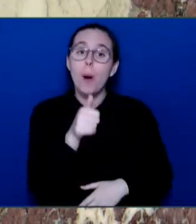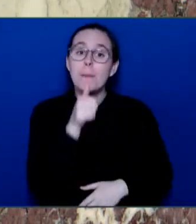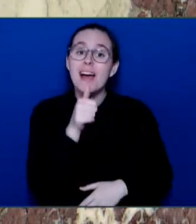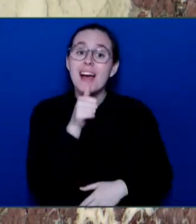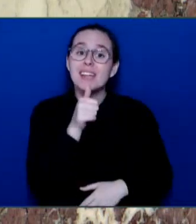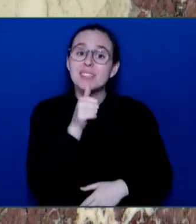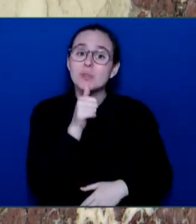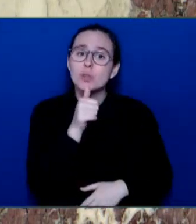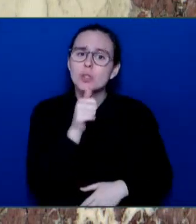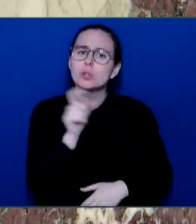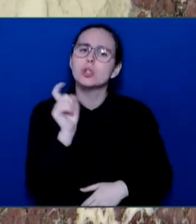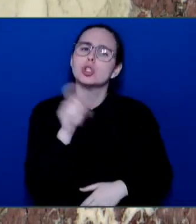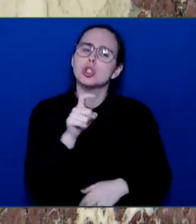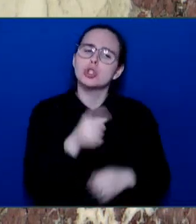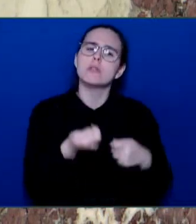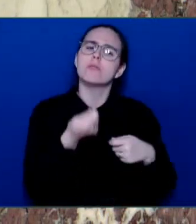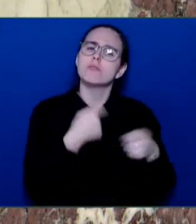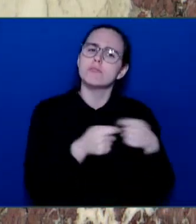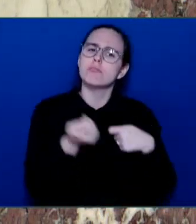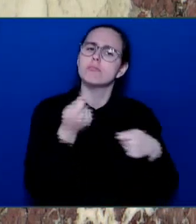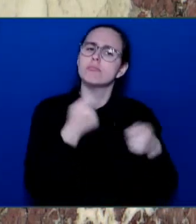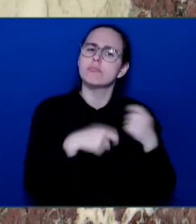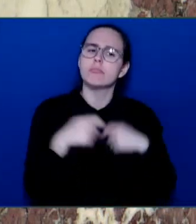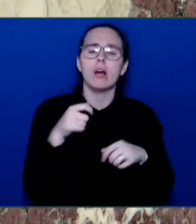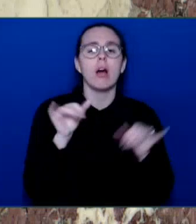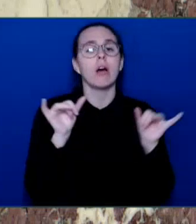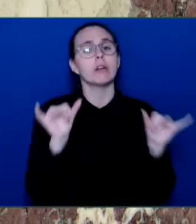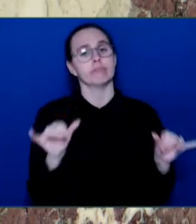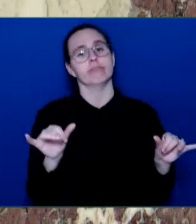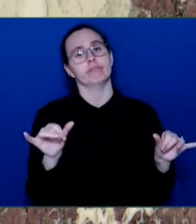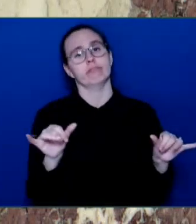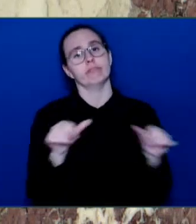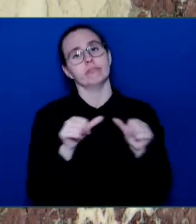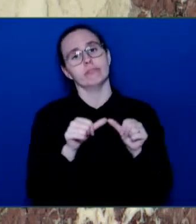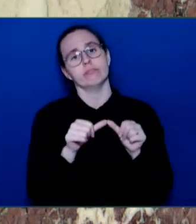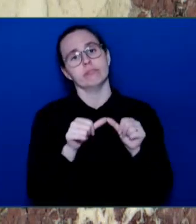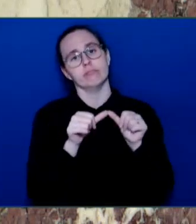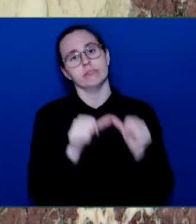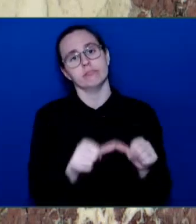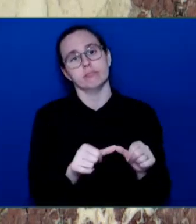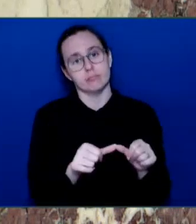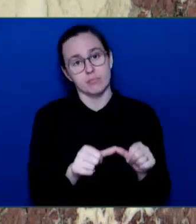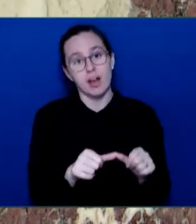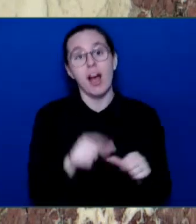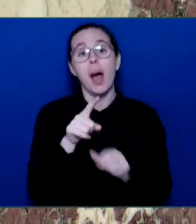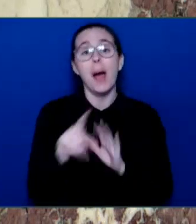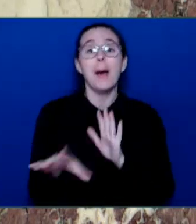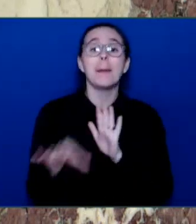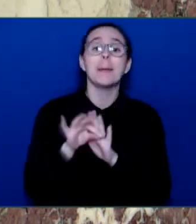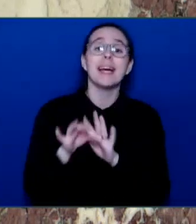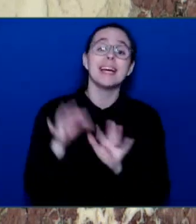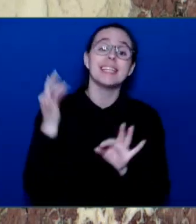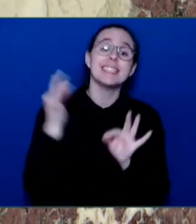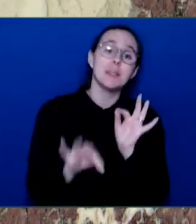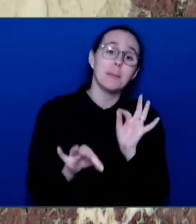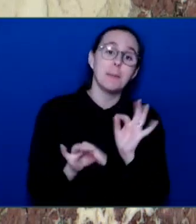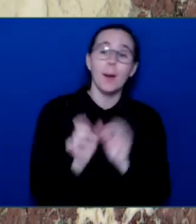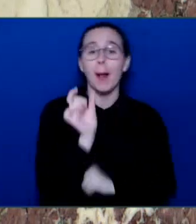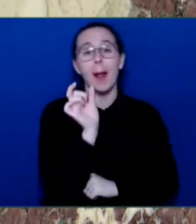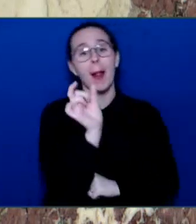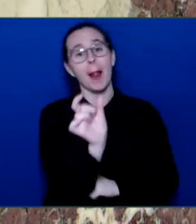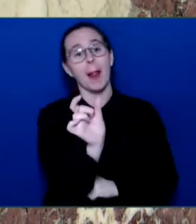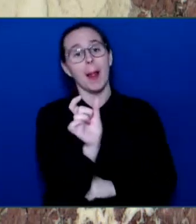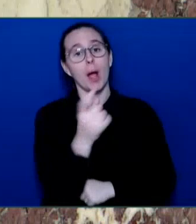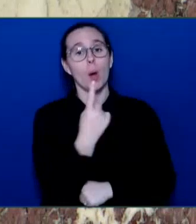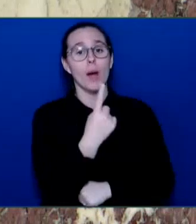the word password. The more we learn about staying safe online, the more resilient we'll be able to be against cyber threats.